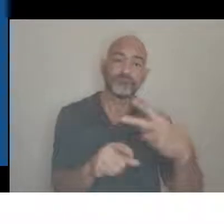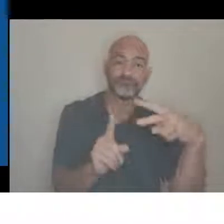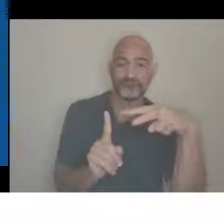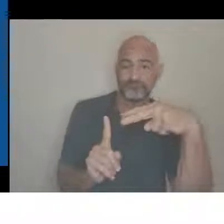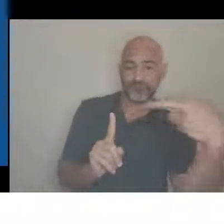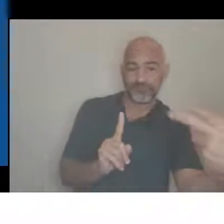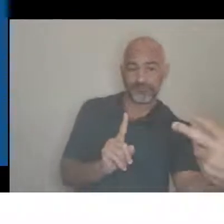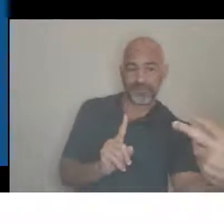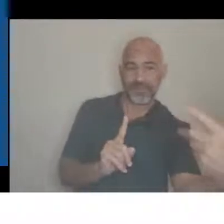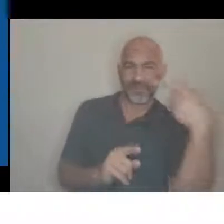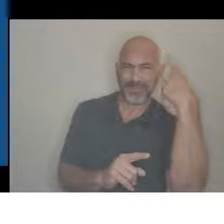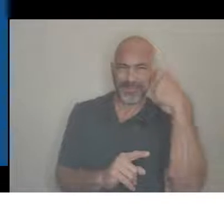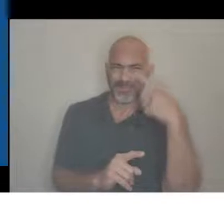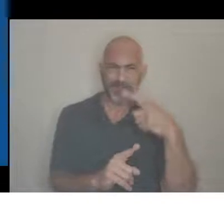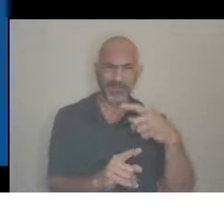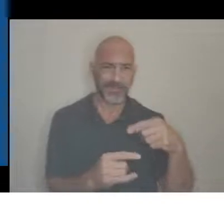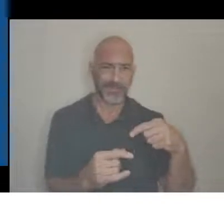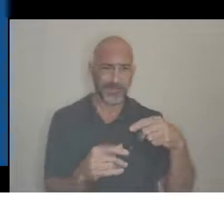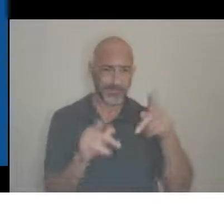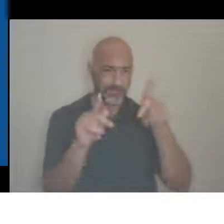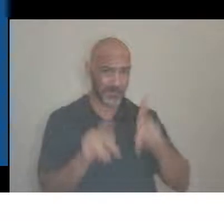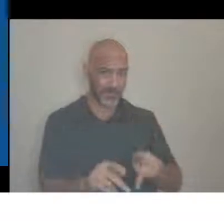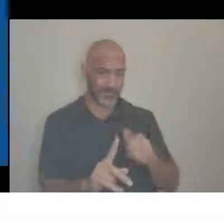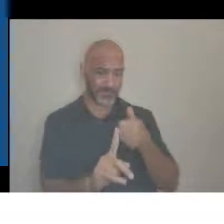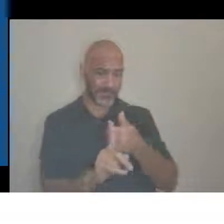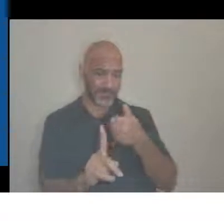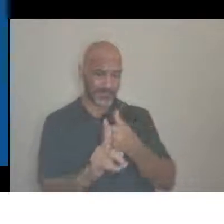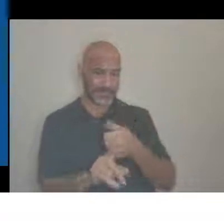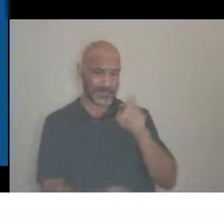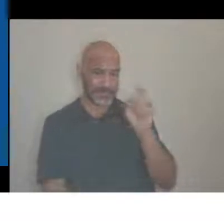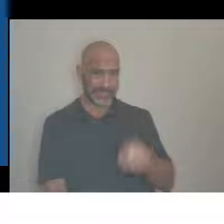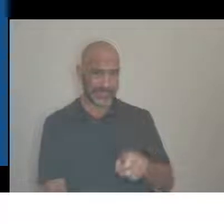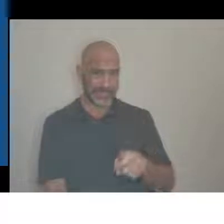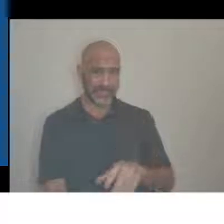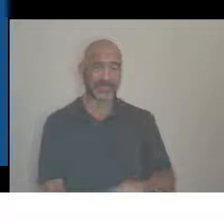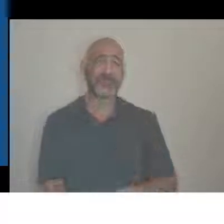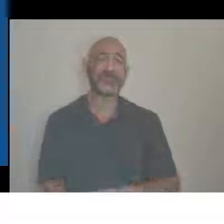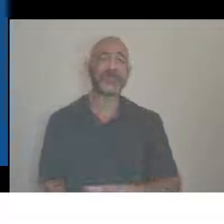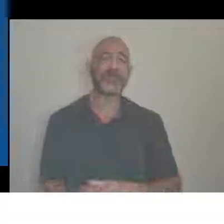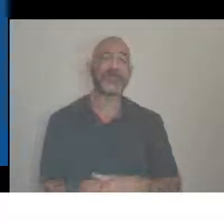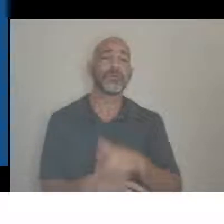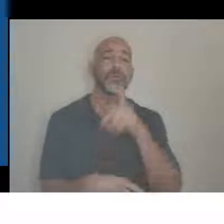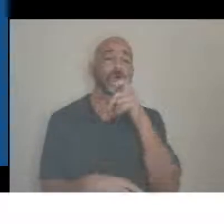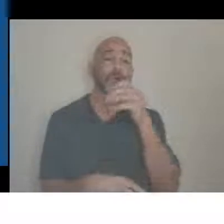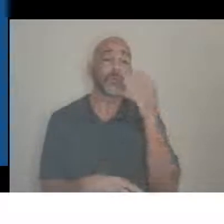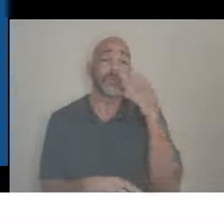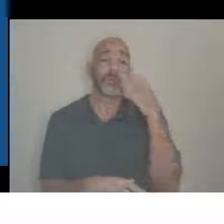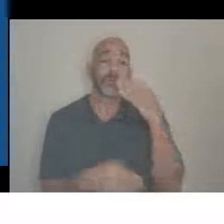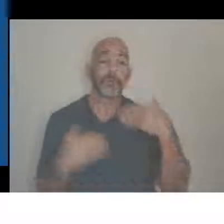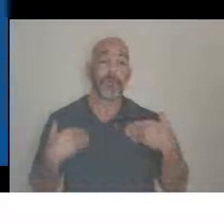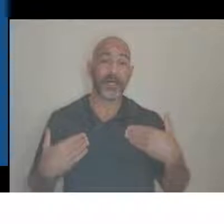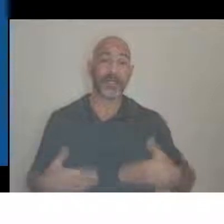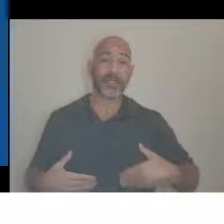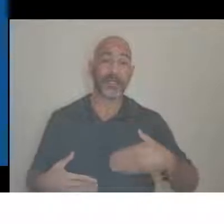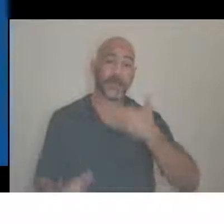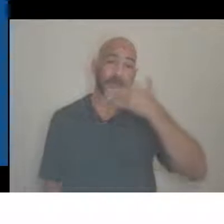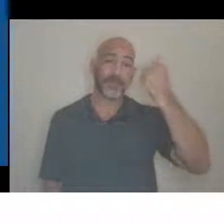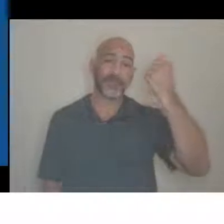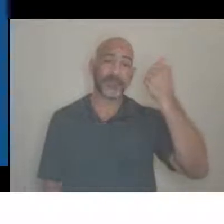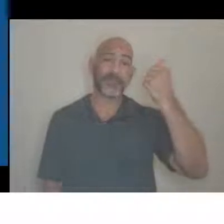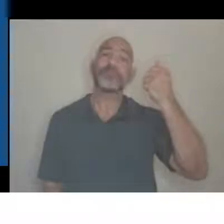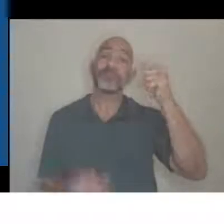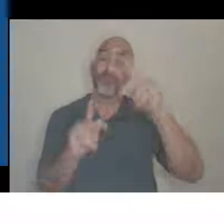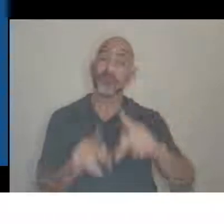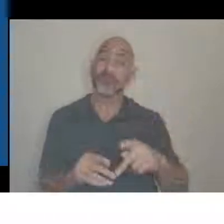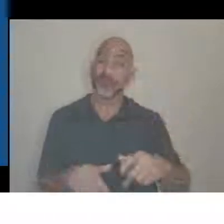for them. The person who knows their body best is the person who's been living in it. But that said, that